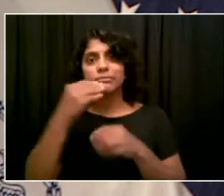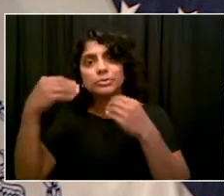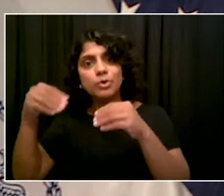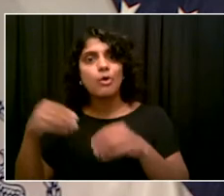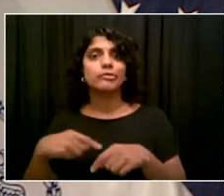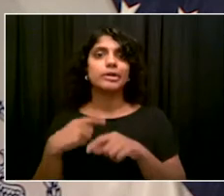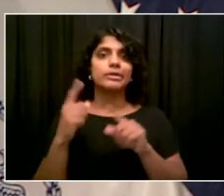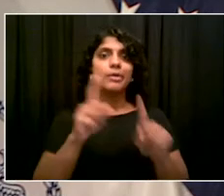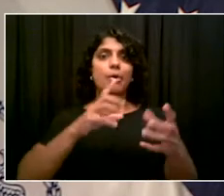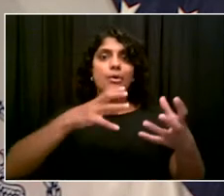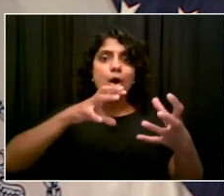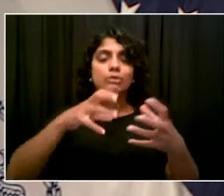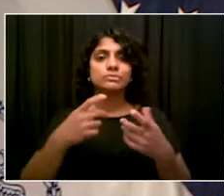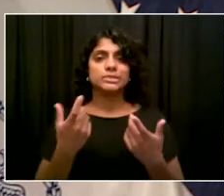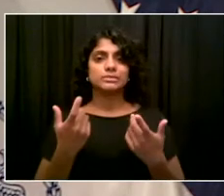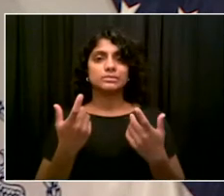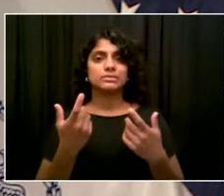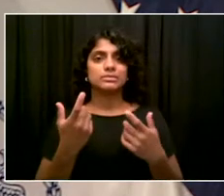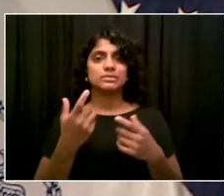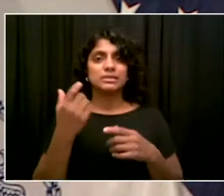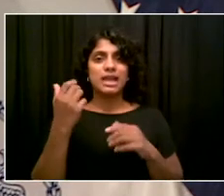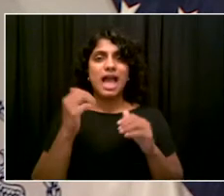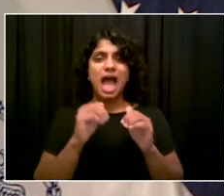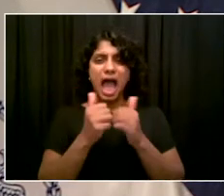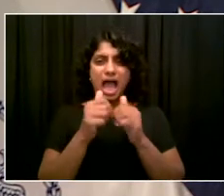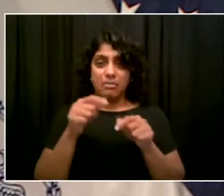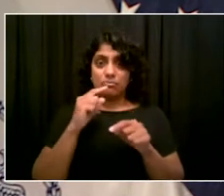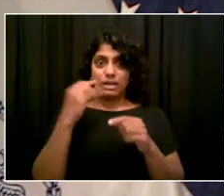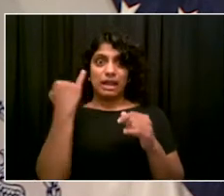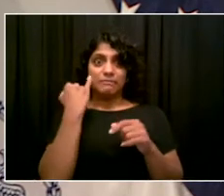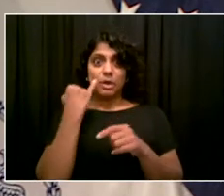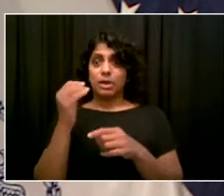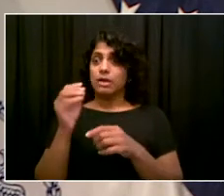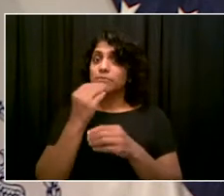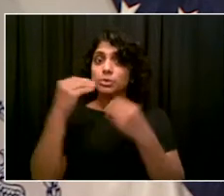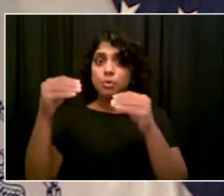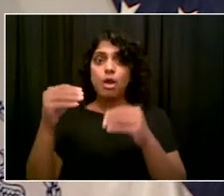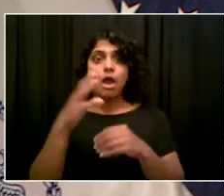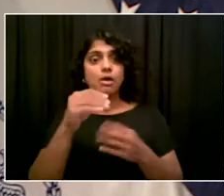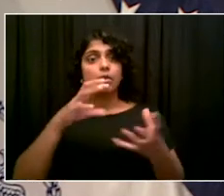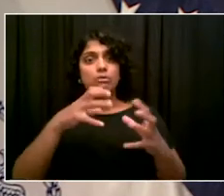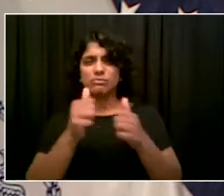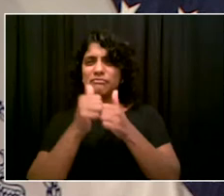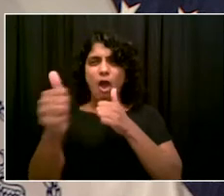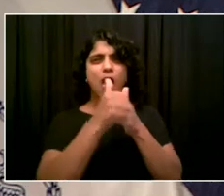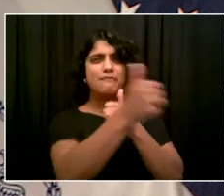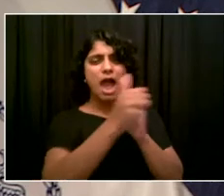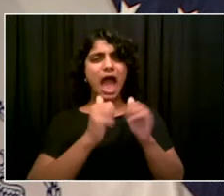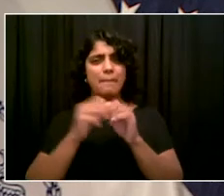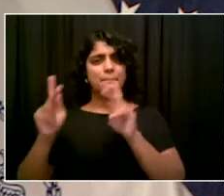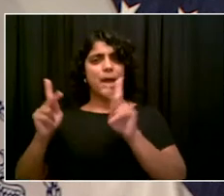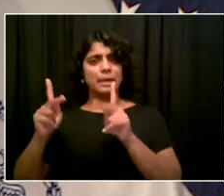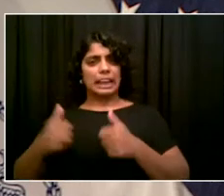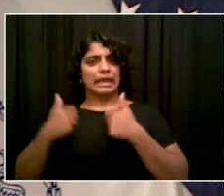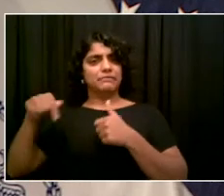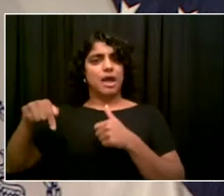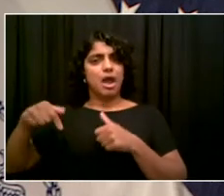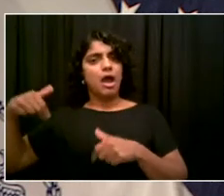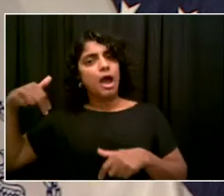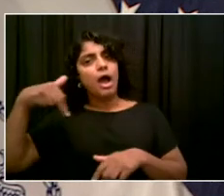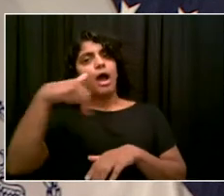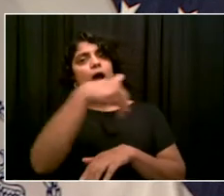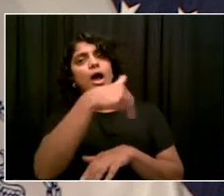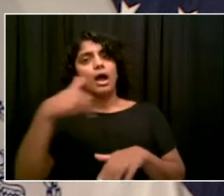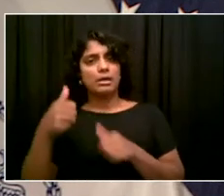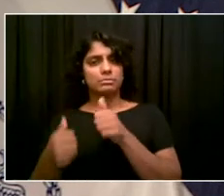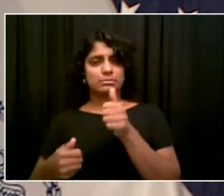that we're protecting the opportunities for people to shop in an affordable way for what they need. I've